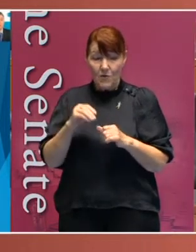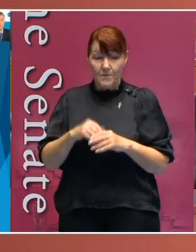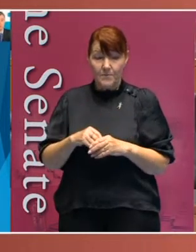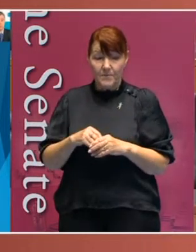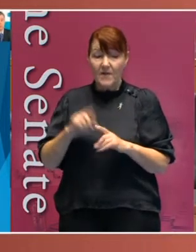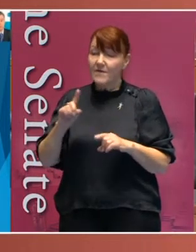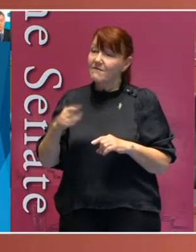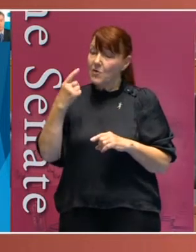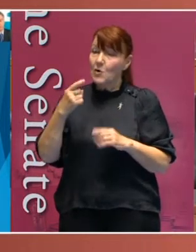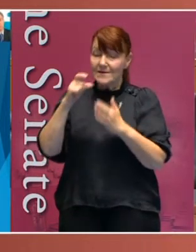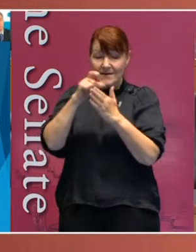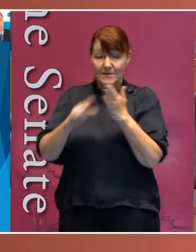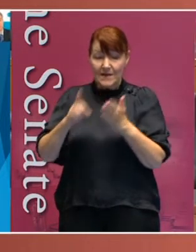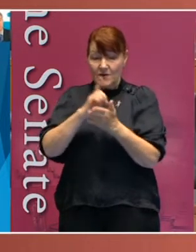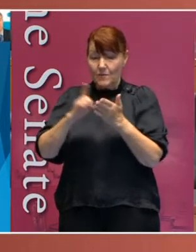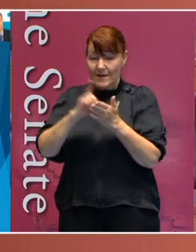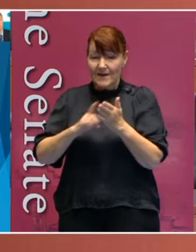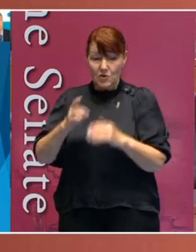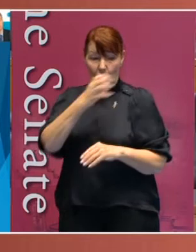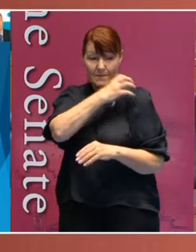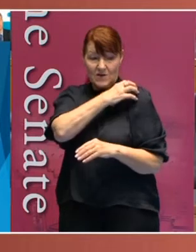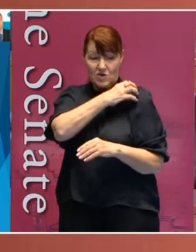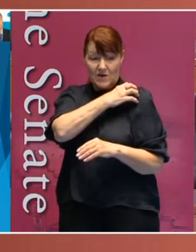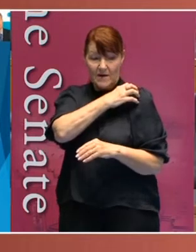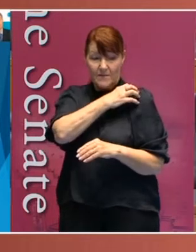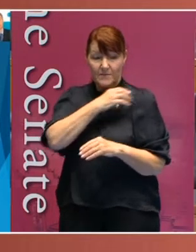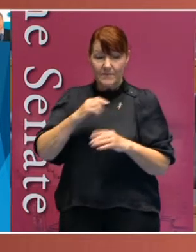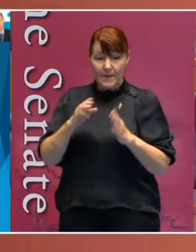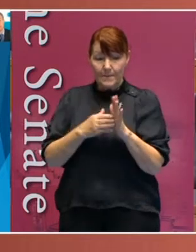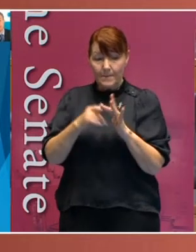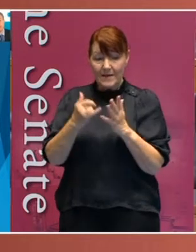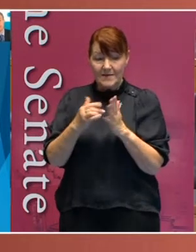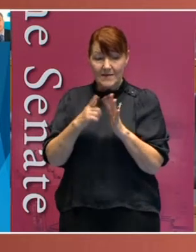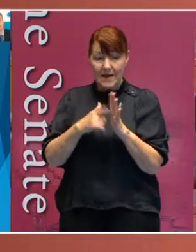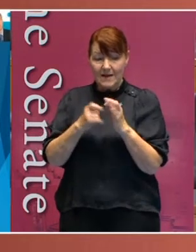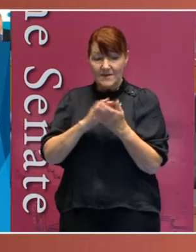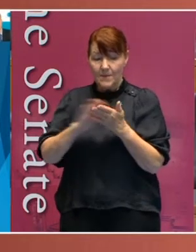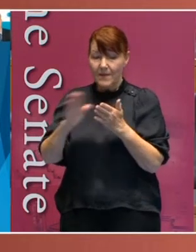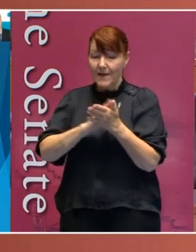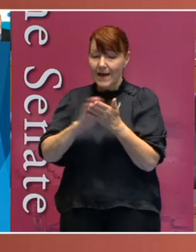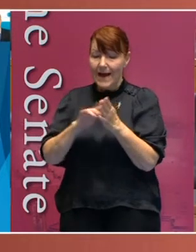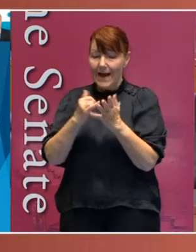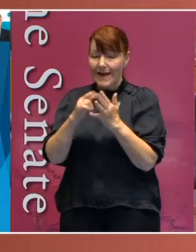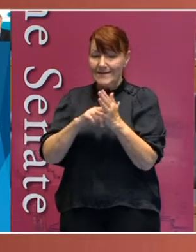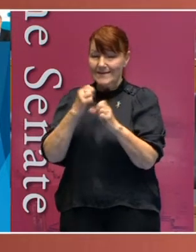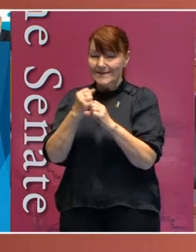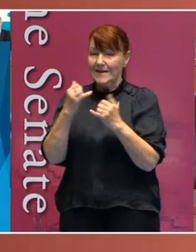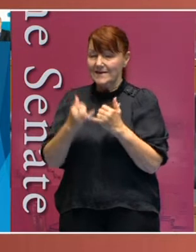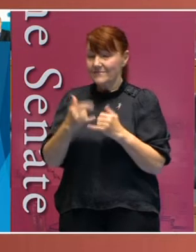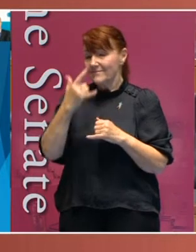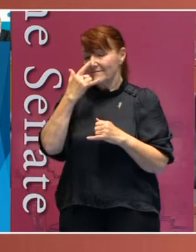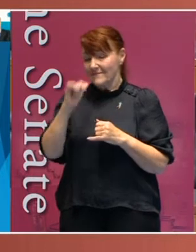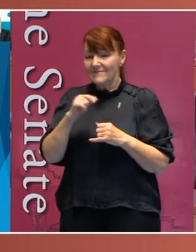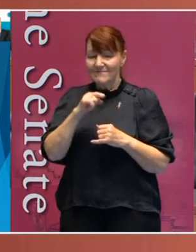the first Disability Discrimination Commissioner in Australia, Ms Elizabeth Hastings. Unfortunately, Elizabeth